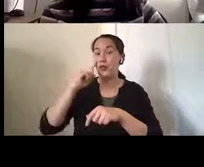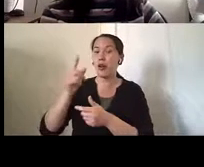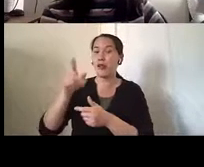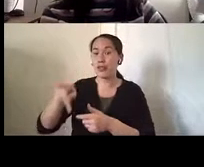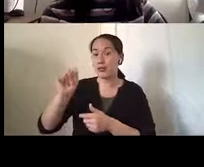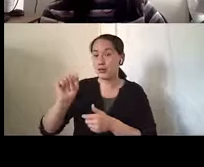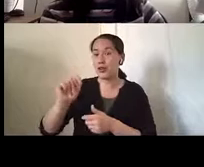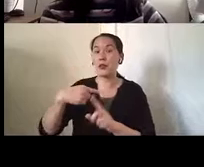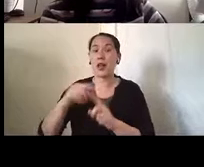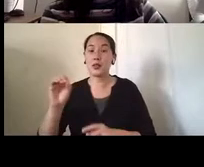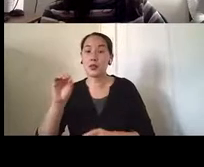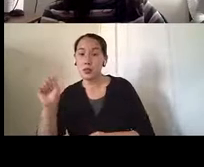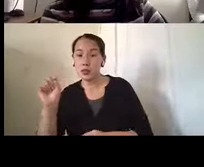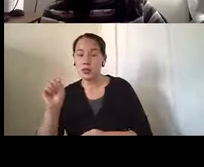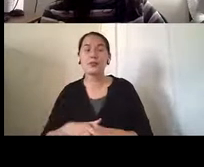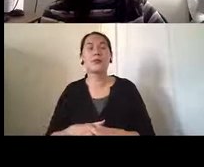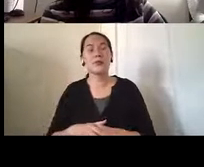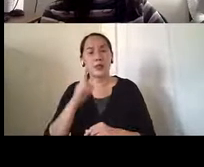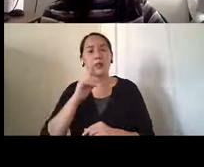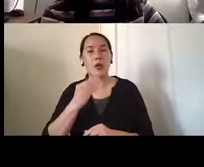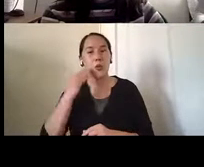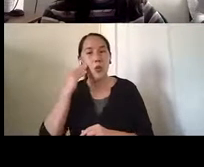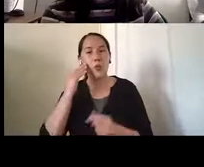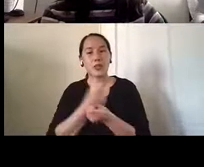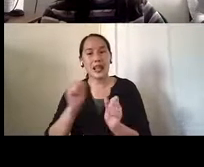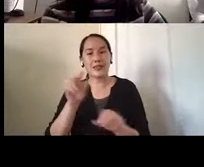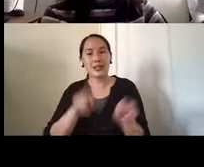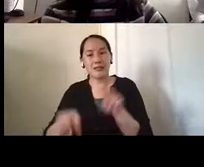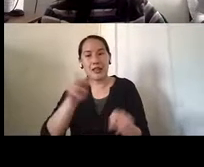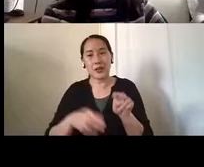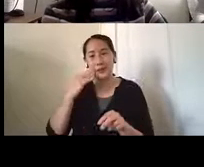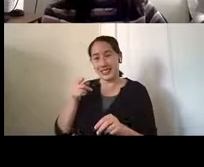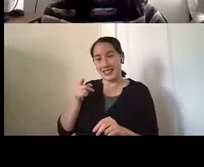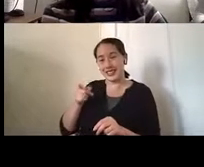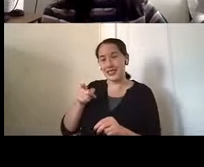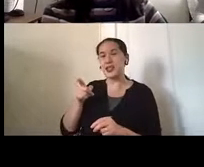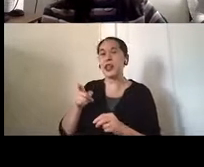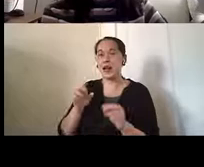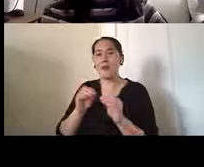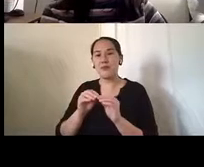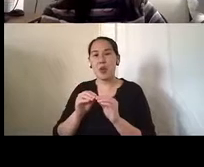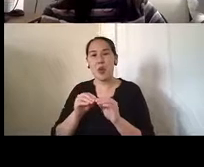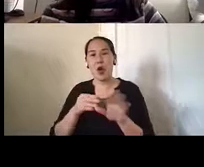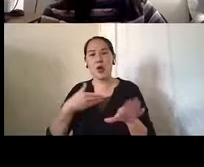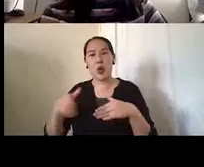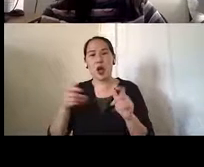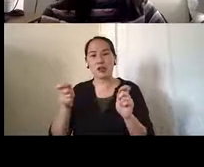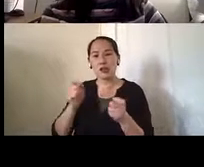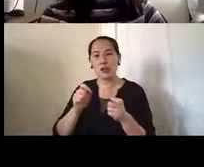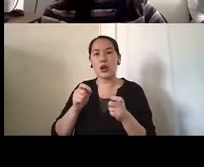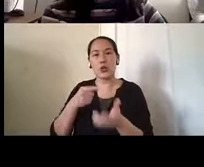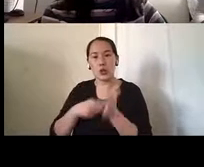and occupational therapy for home safety evaluations, especially since he was starting to have more shuffling gauge and needing to use his walker.